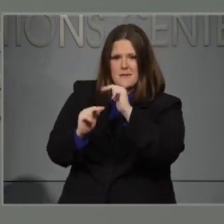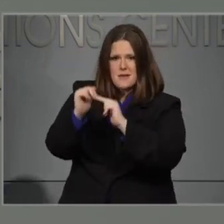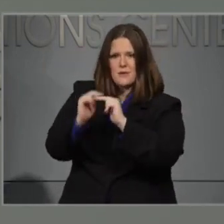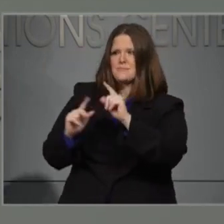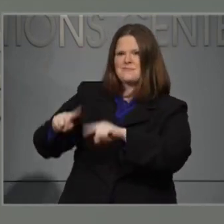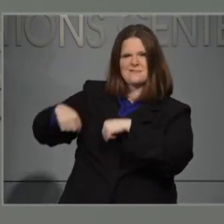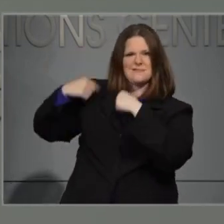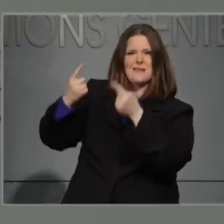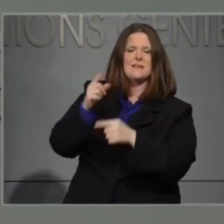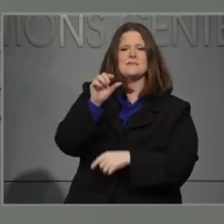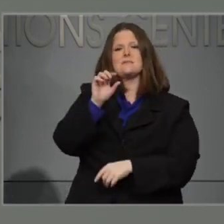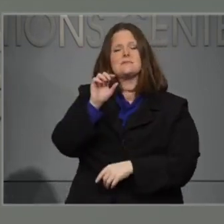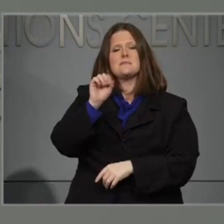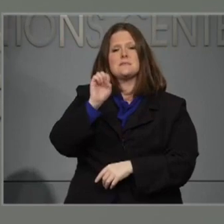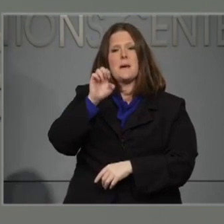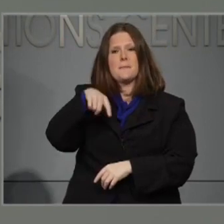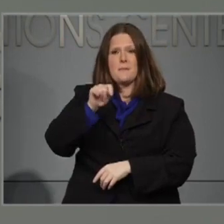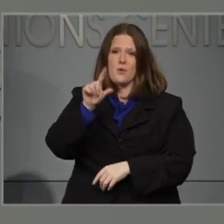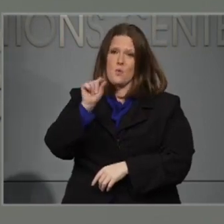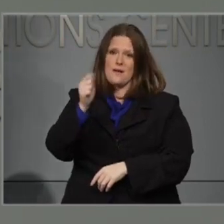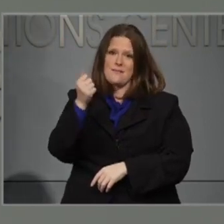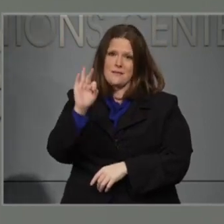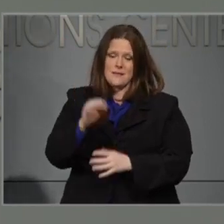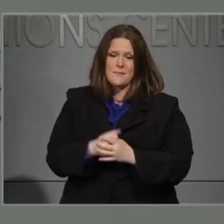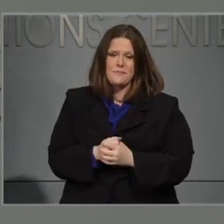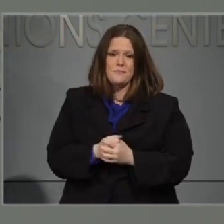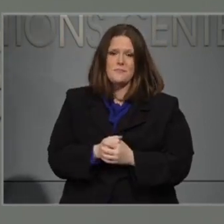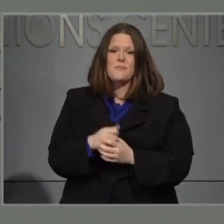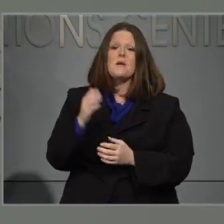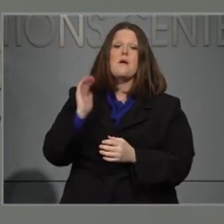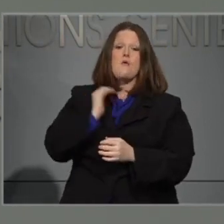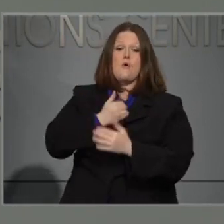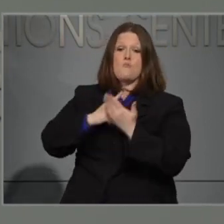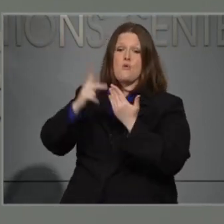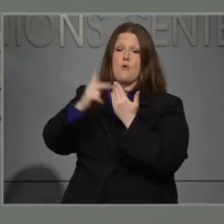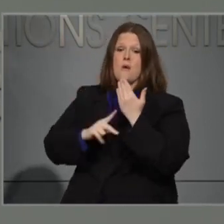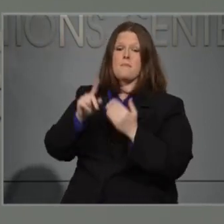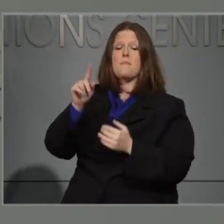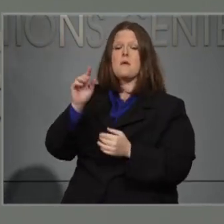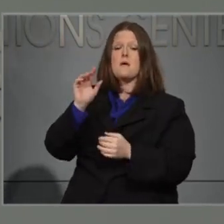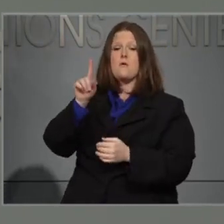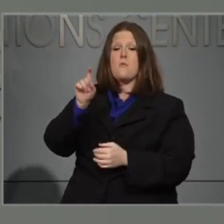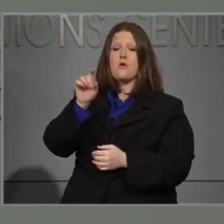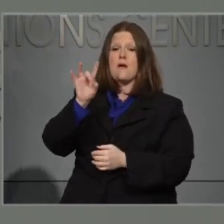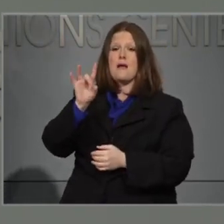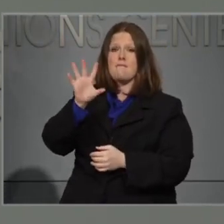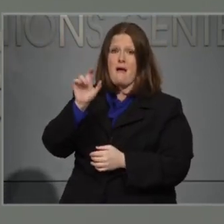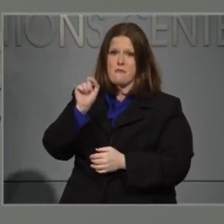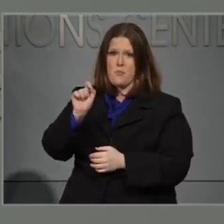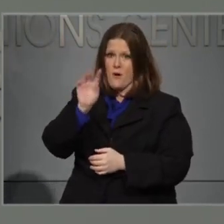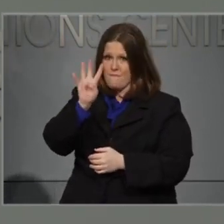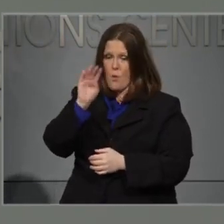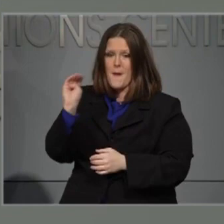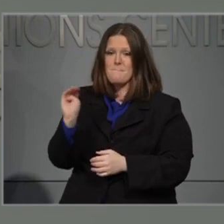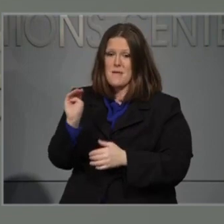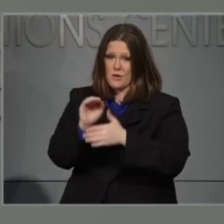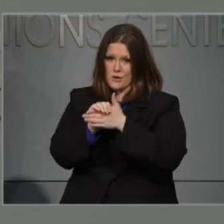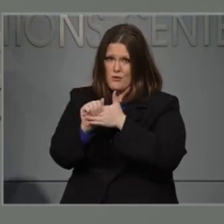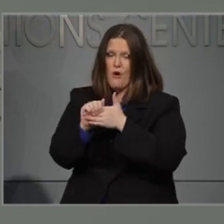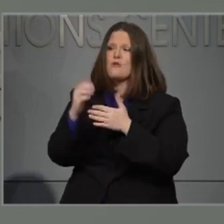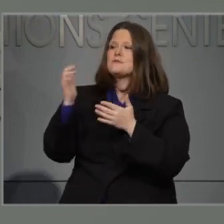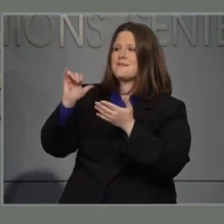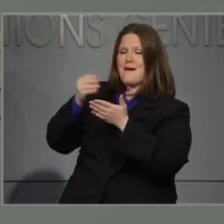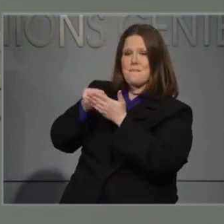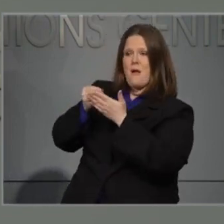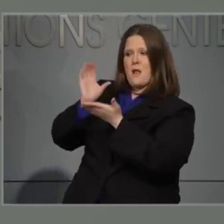2019. Through In-Corps' Rebuild program, $185.4 million have been committed to Hurricane